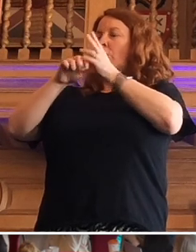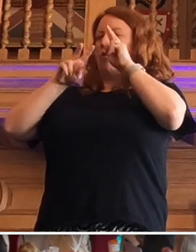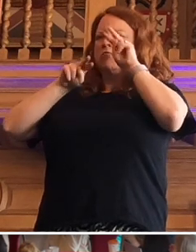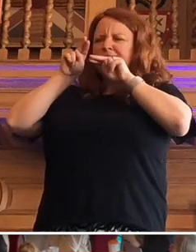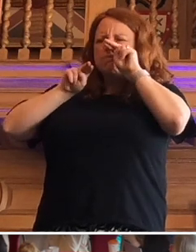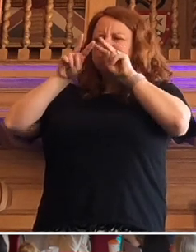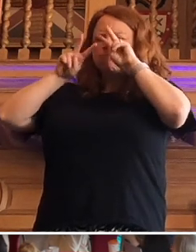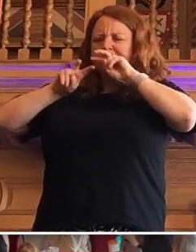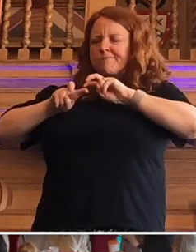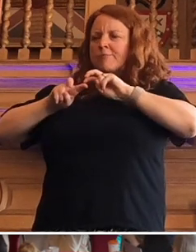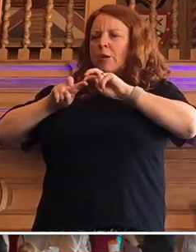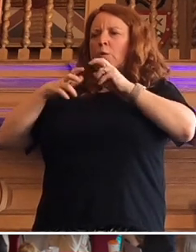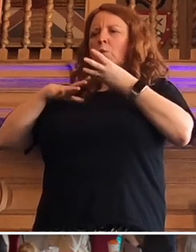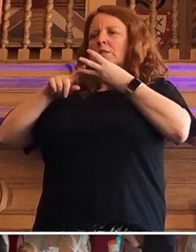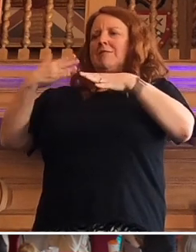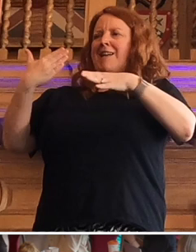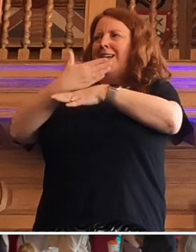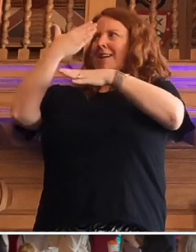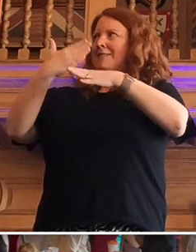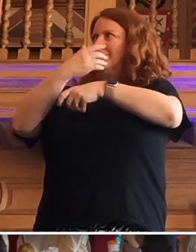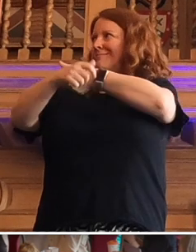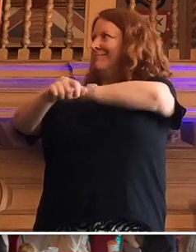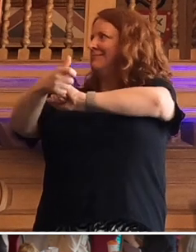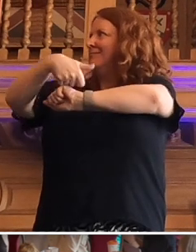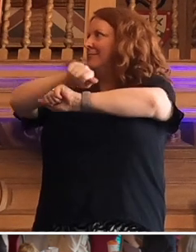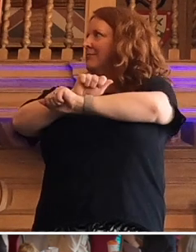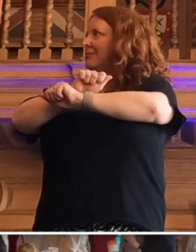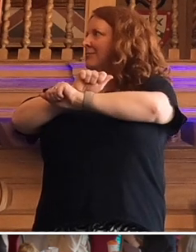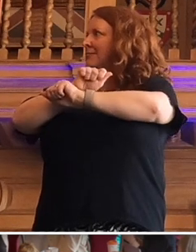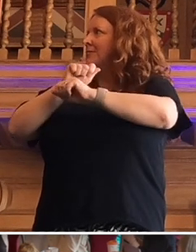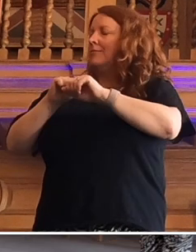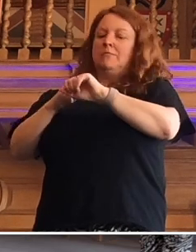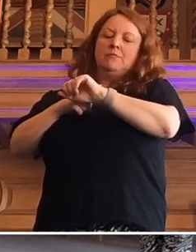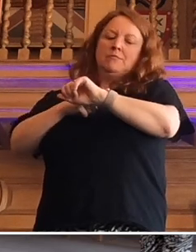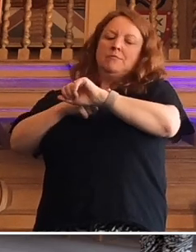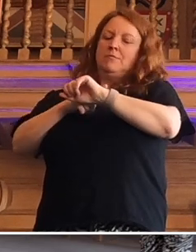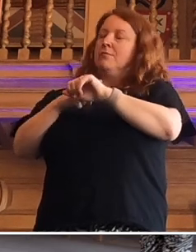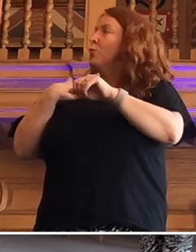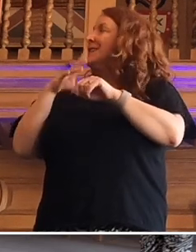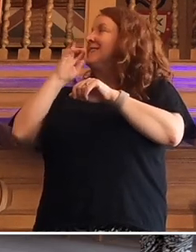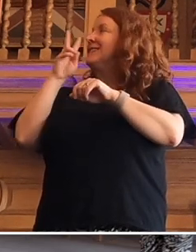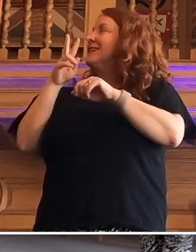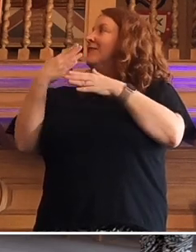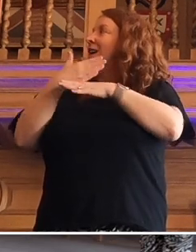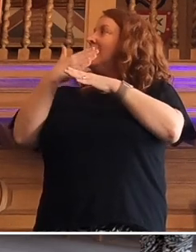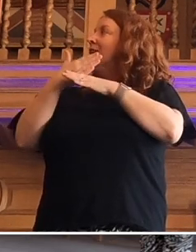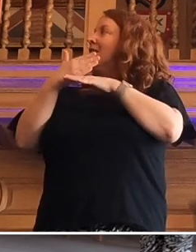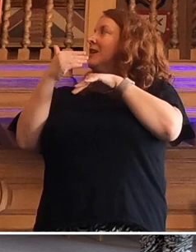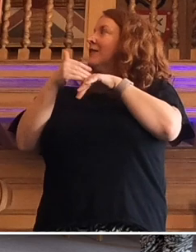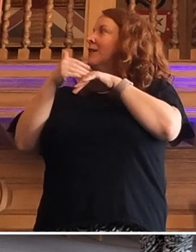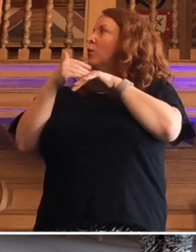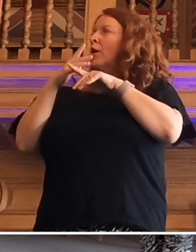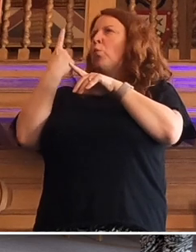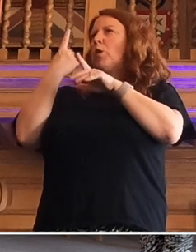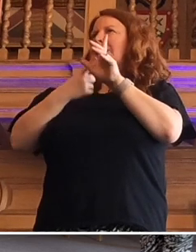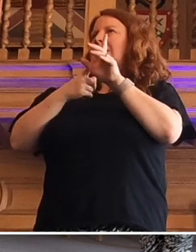it. We want action. And we want to see if action's making any difference. We had a one-year follow-up